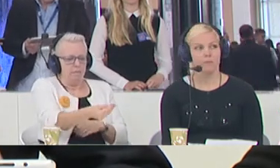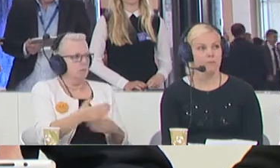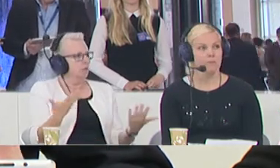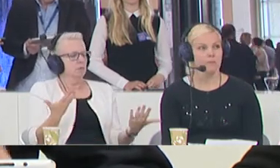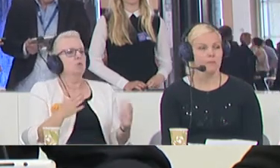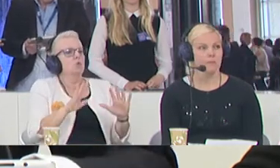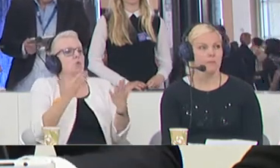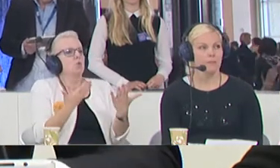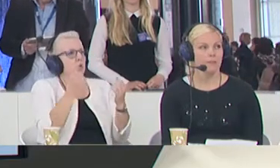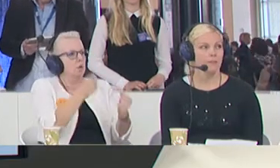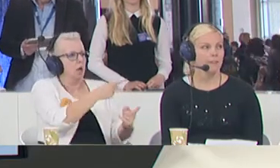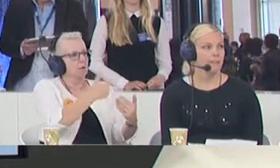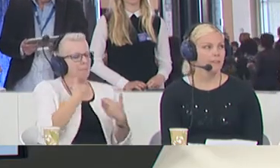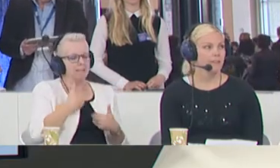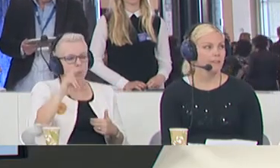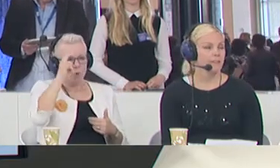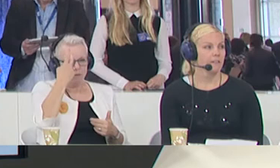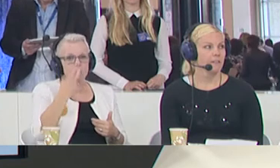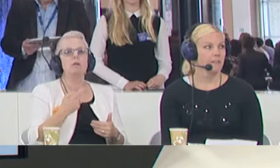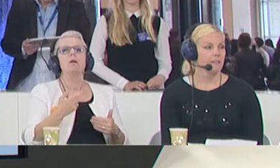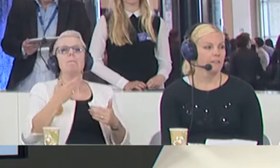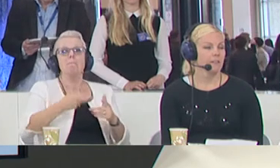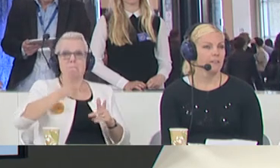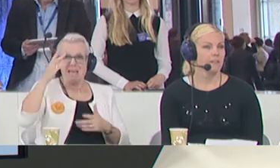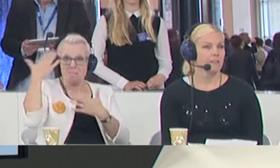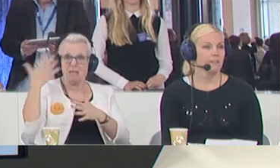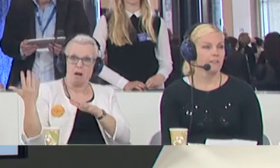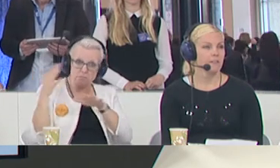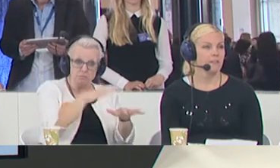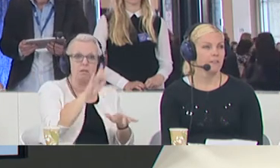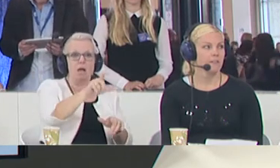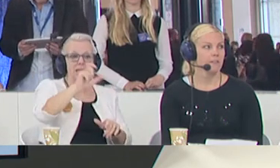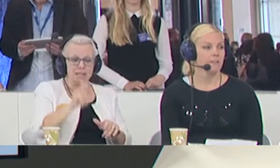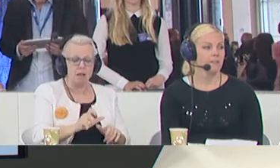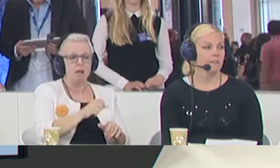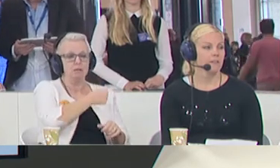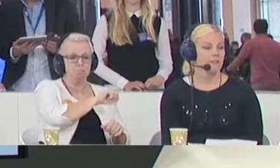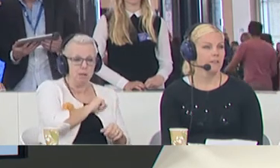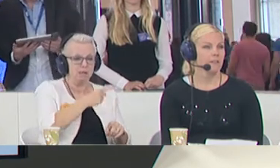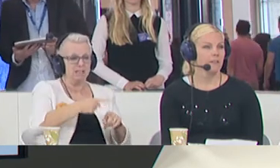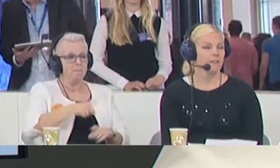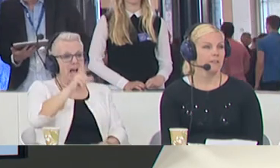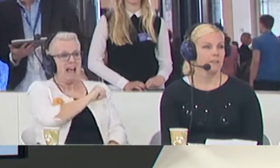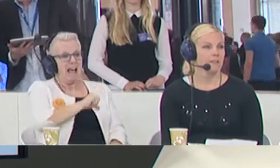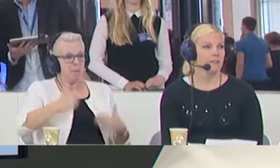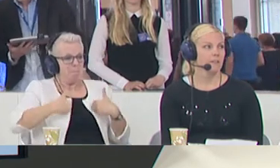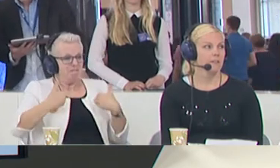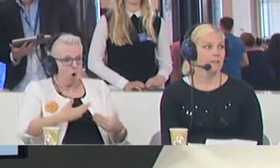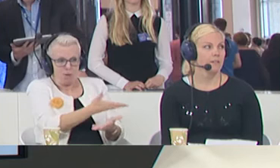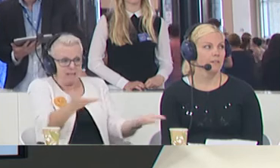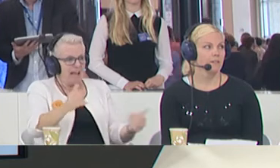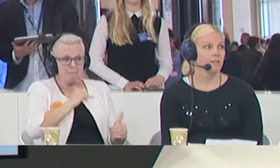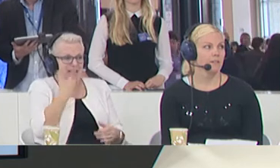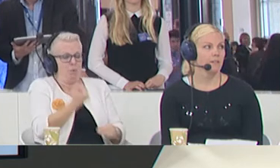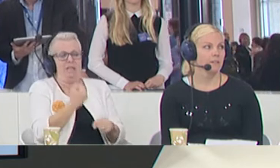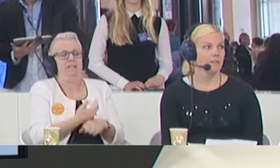how do you convince people to take in more migrants in Spain, in Italy, in Greece, when youth unemployment and